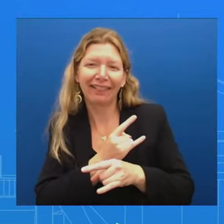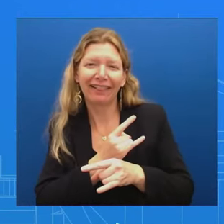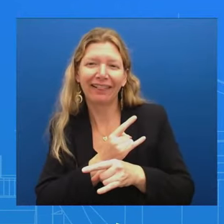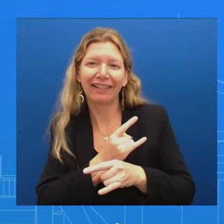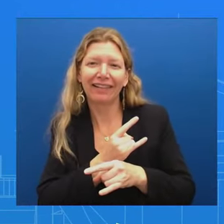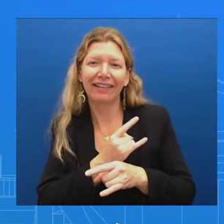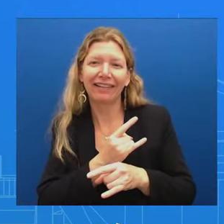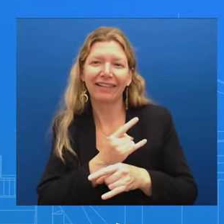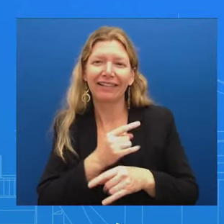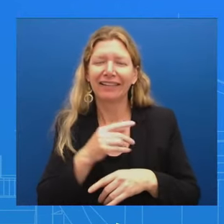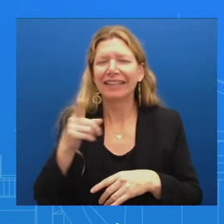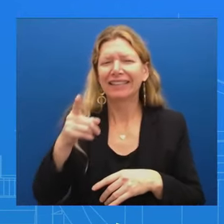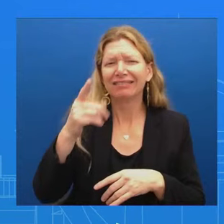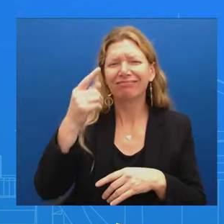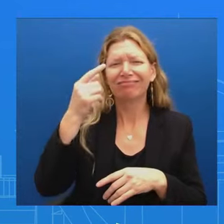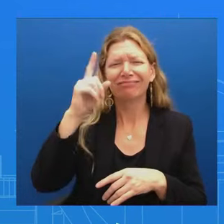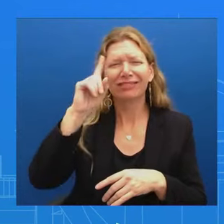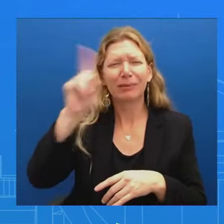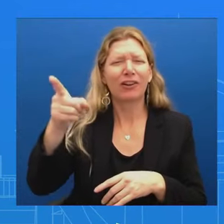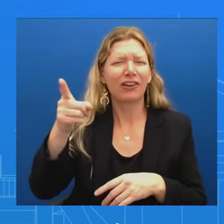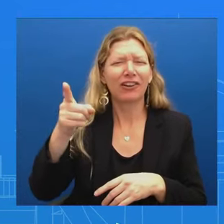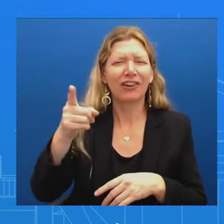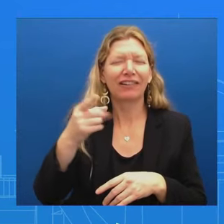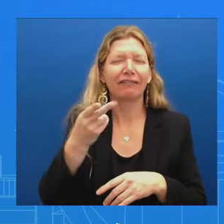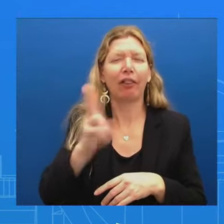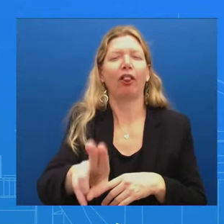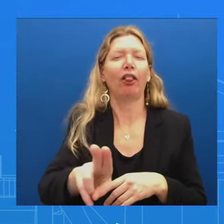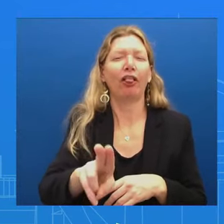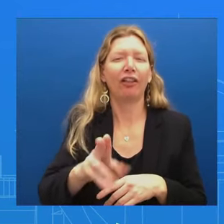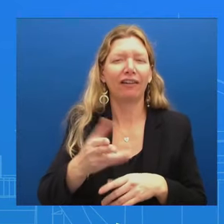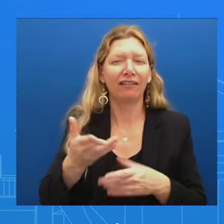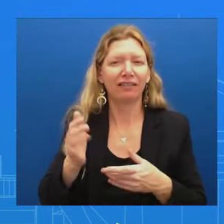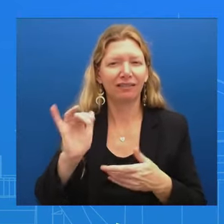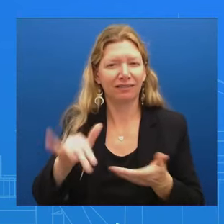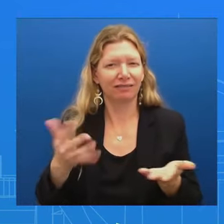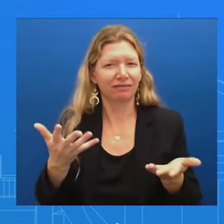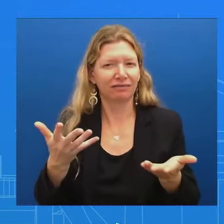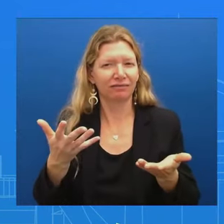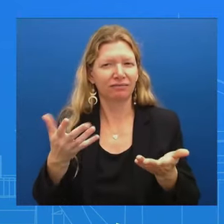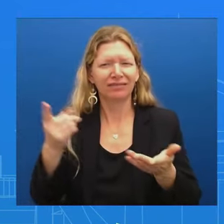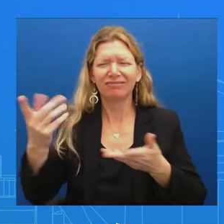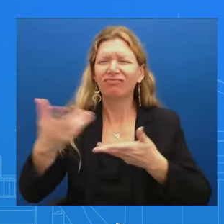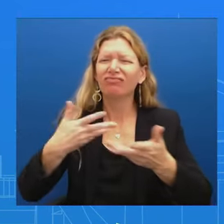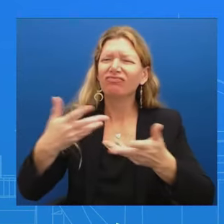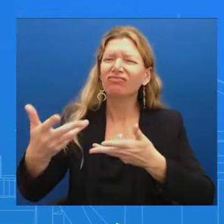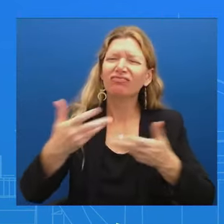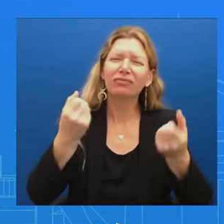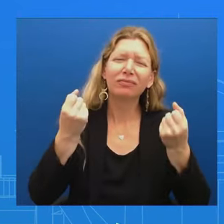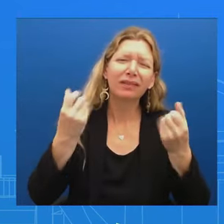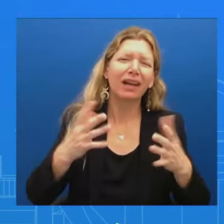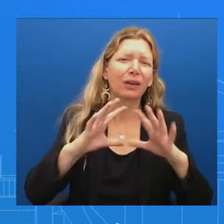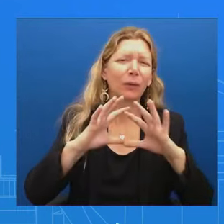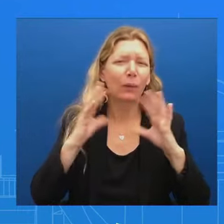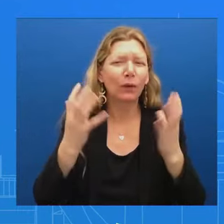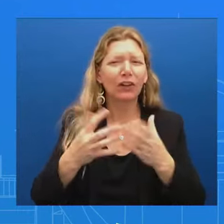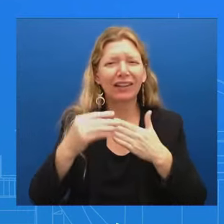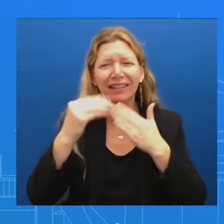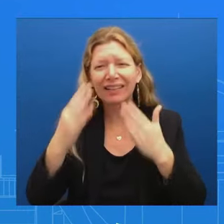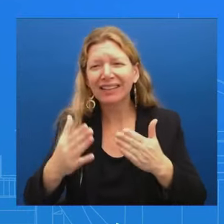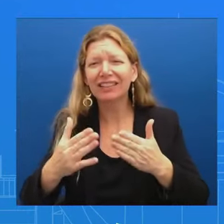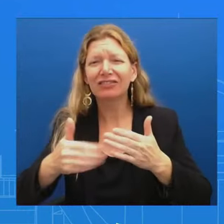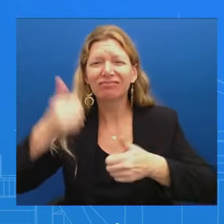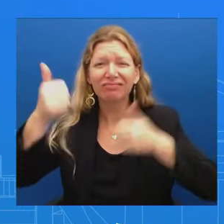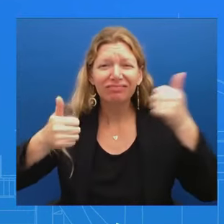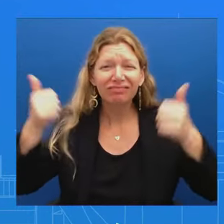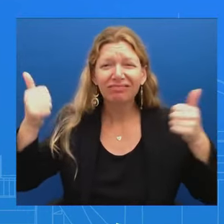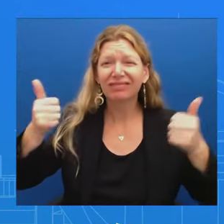so, look, and he's also meeting with world leaders He did that with the German Chancellor He's obviously going to do this today with Kim Abdullah And I spoke